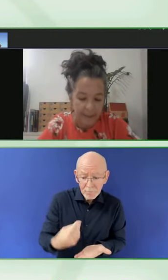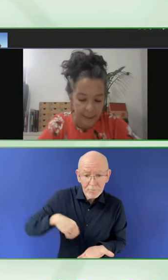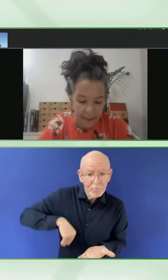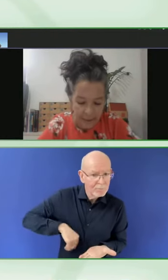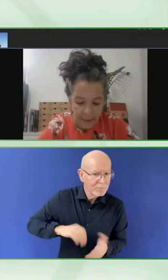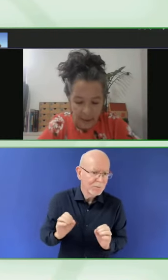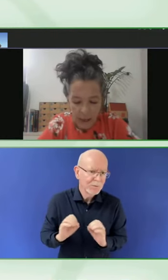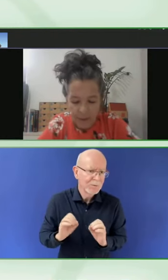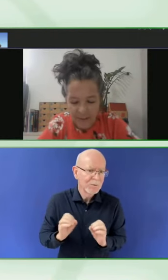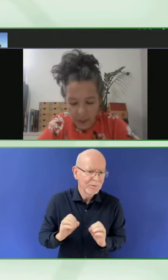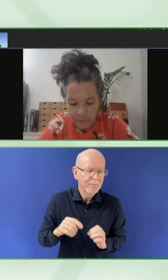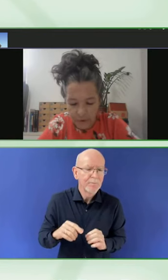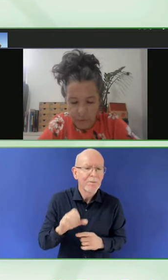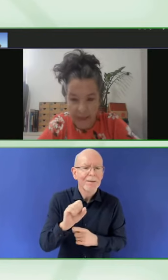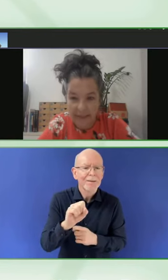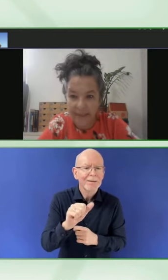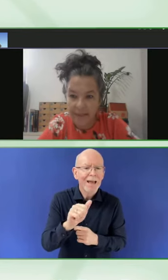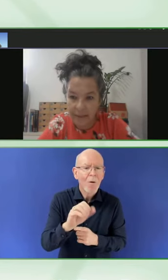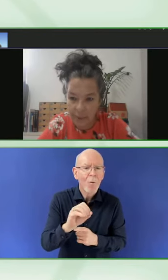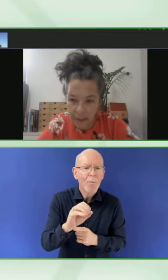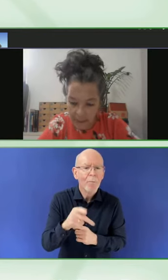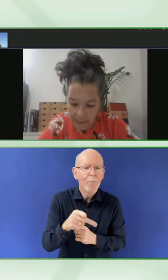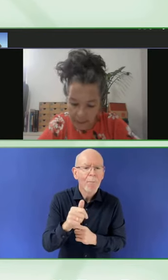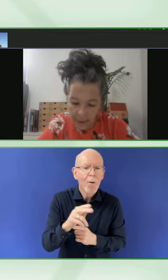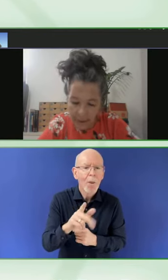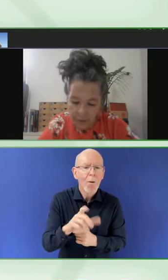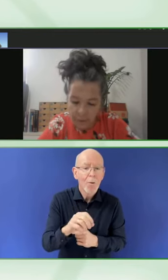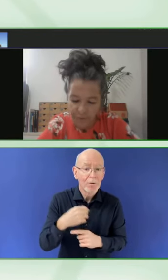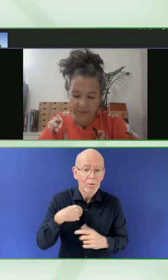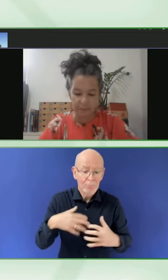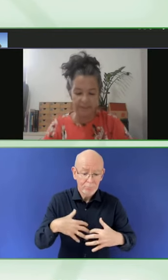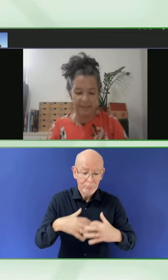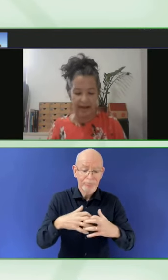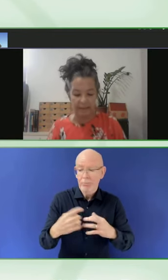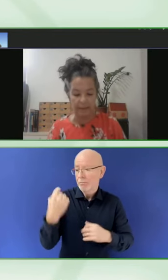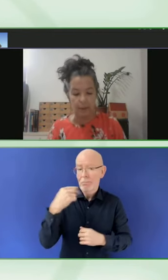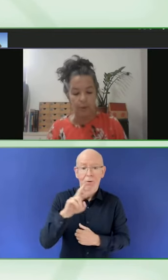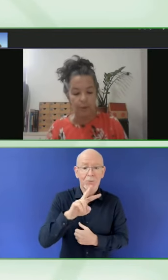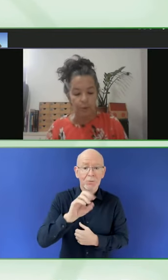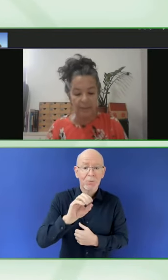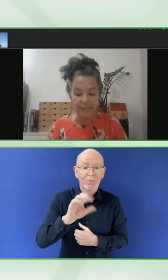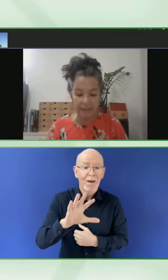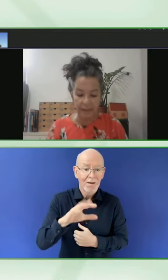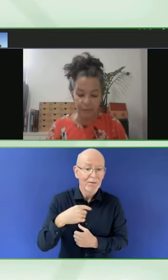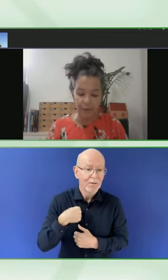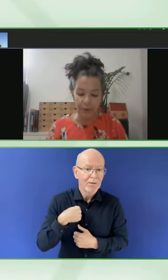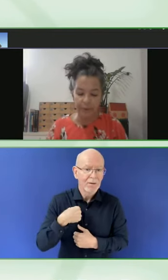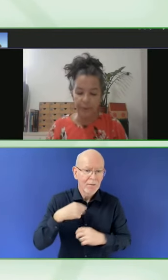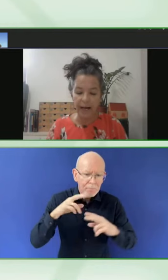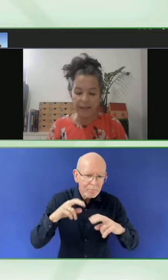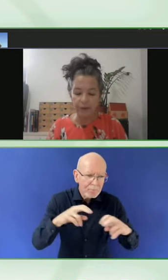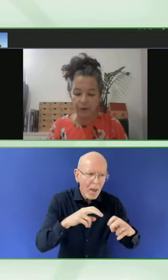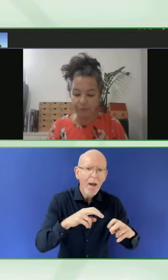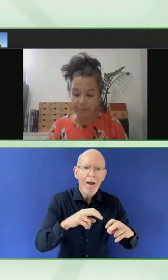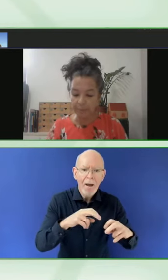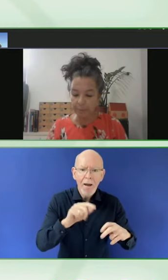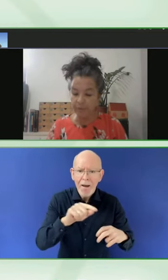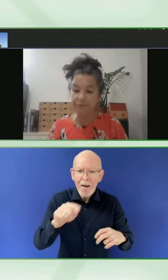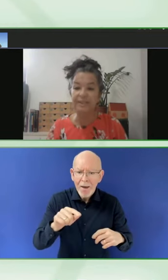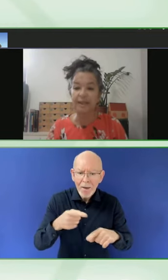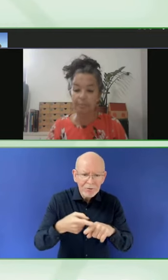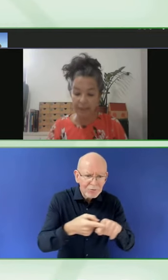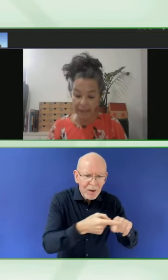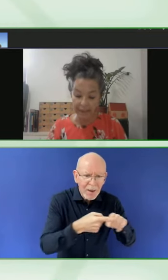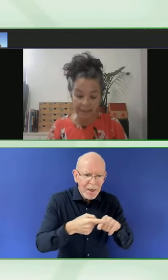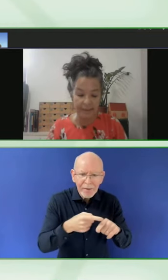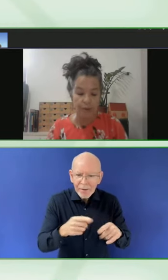dedicating ourselves to accessibility and universal design. We stand for the right of people